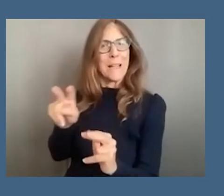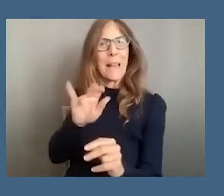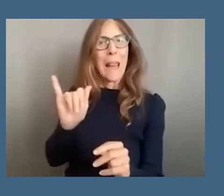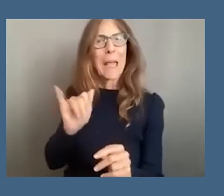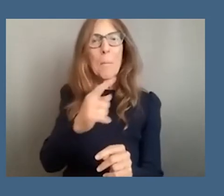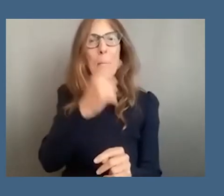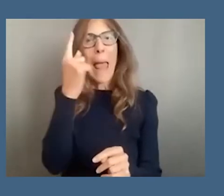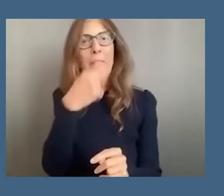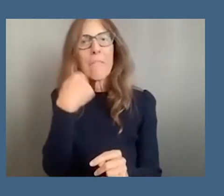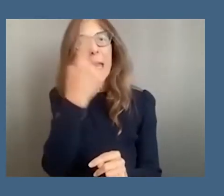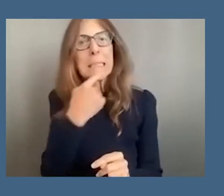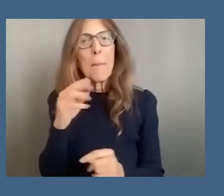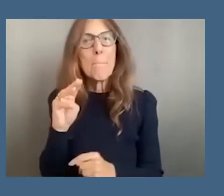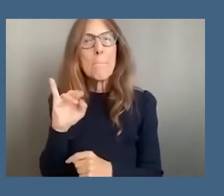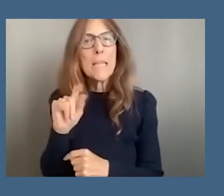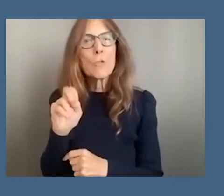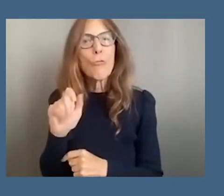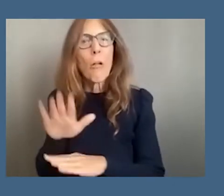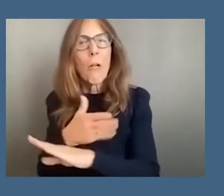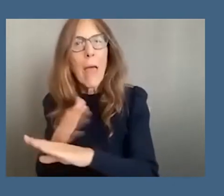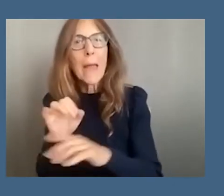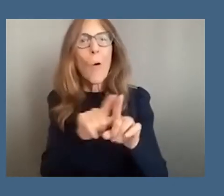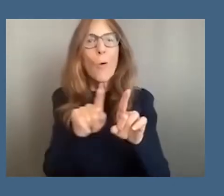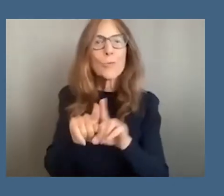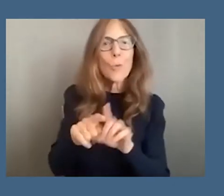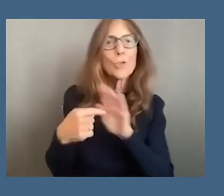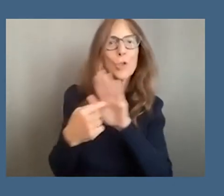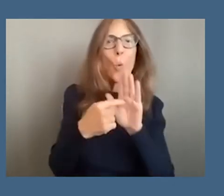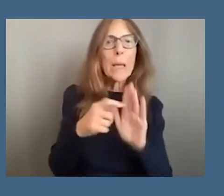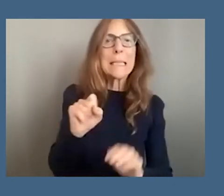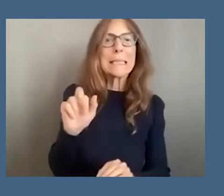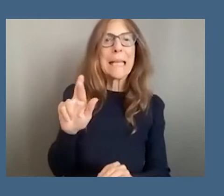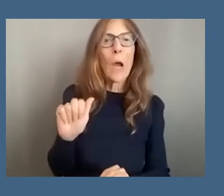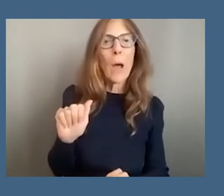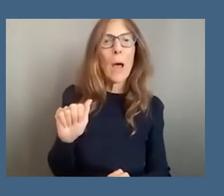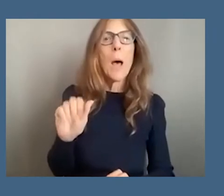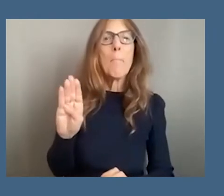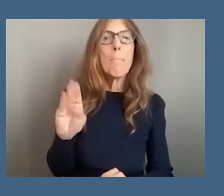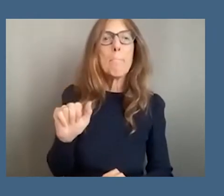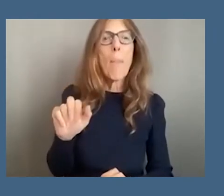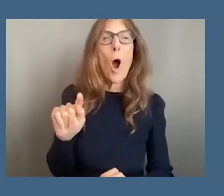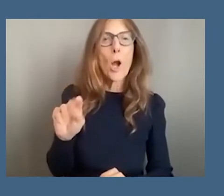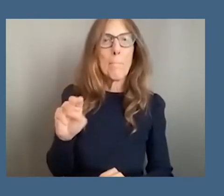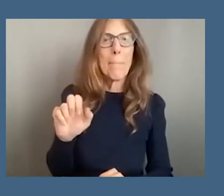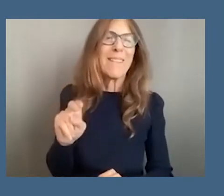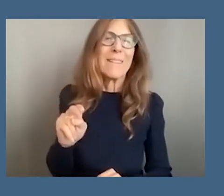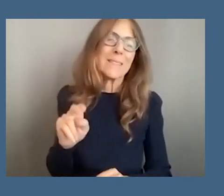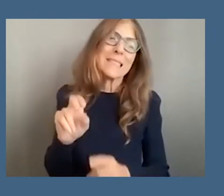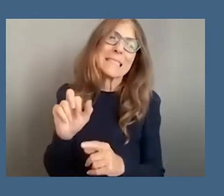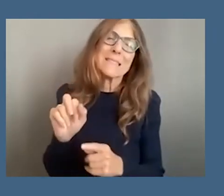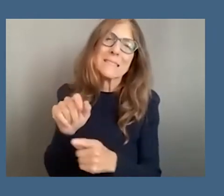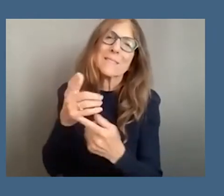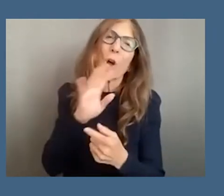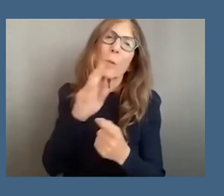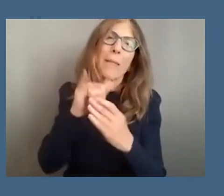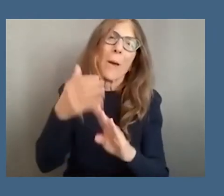minstrelsy as well as the ethnological display of sarah bartman which michelle uh referenced a moment ago were all a means of